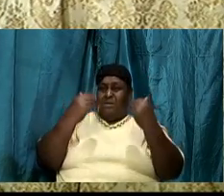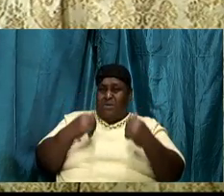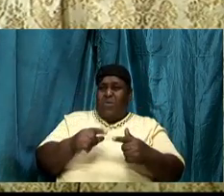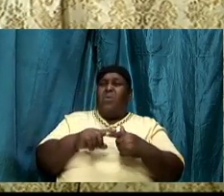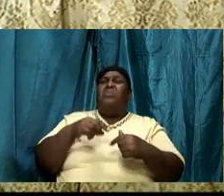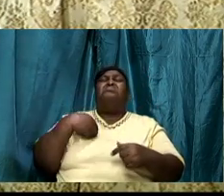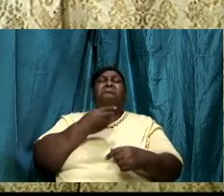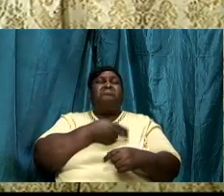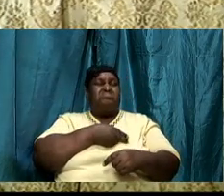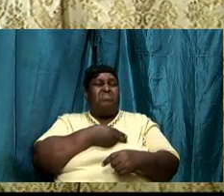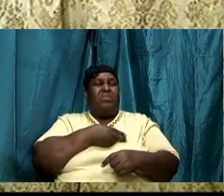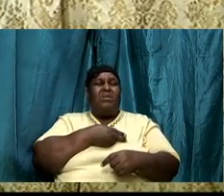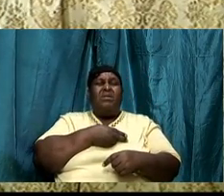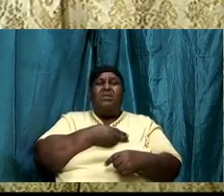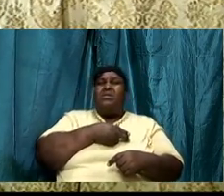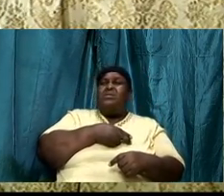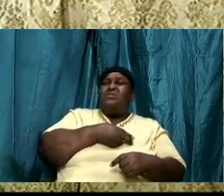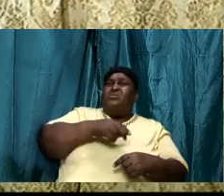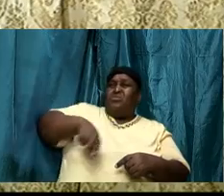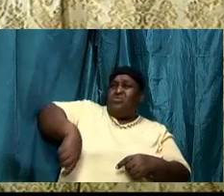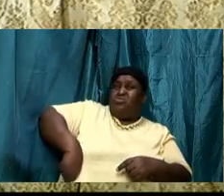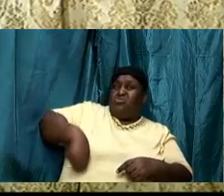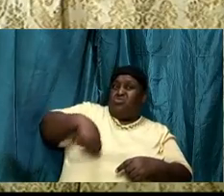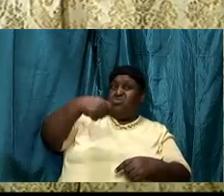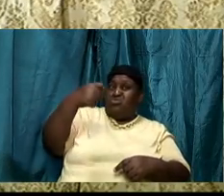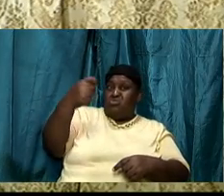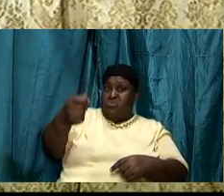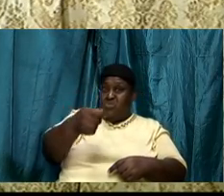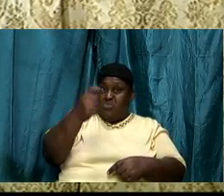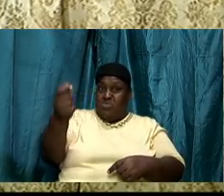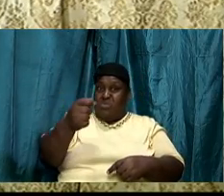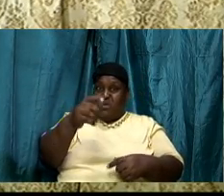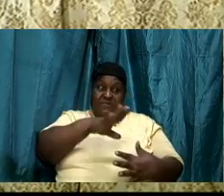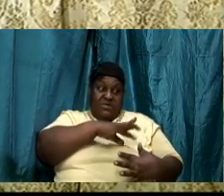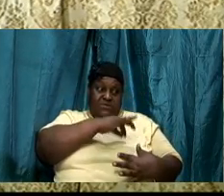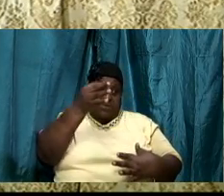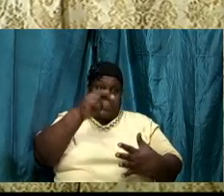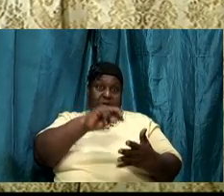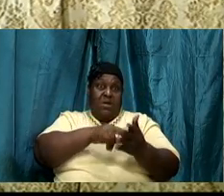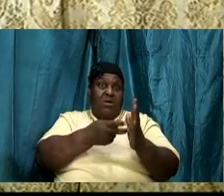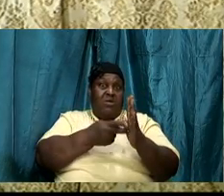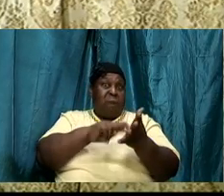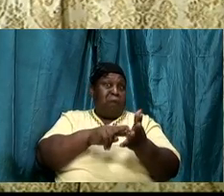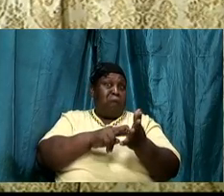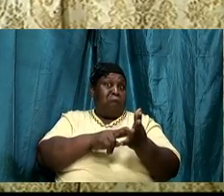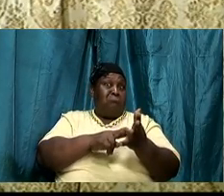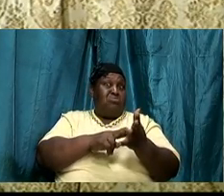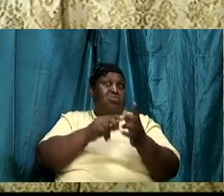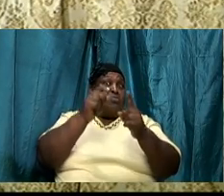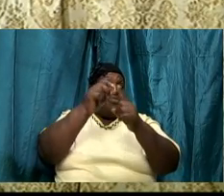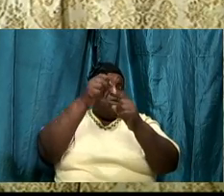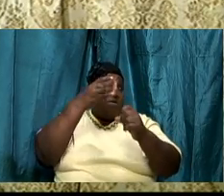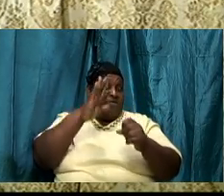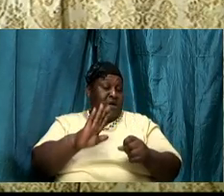the sword of the Spirit, which is the Word of God. And Paul, in